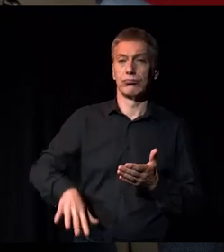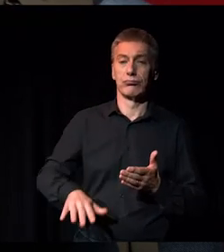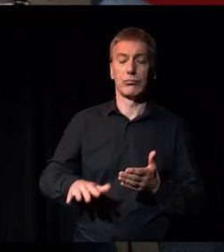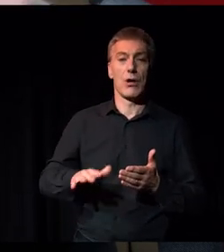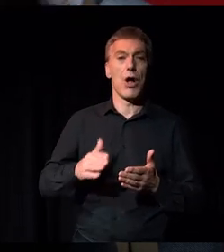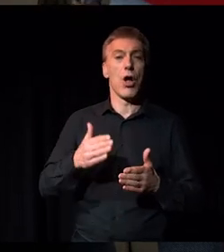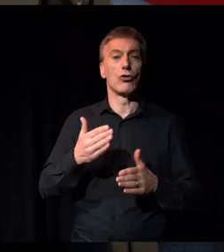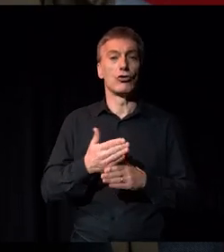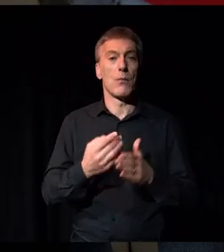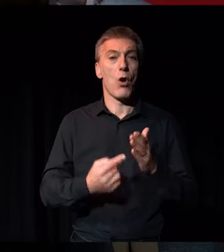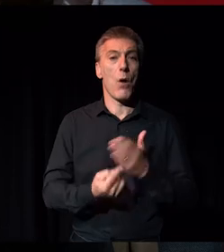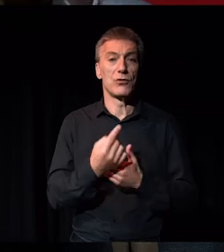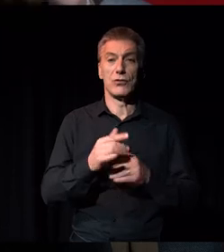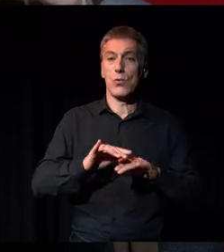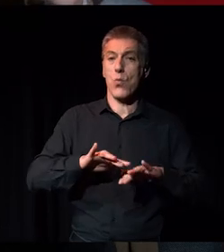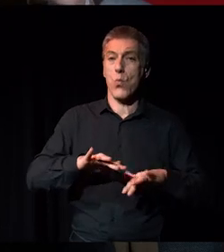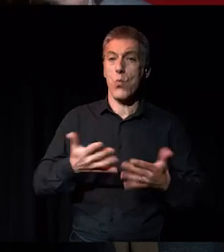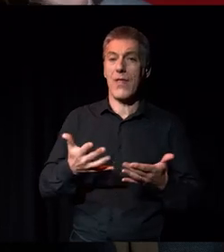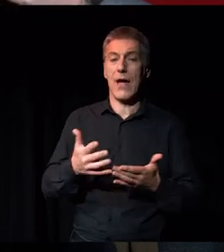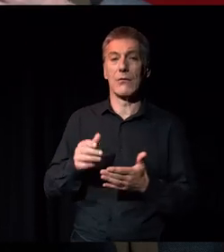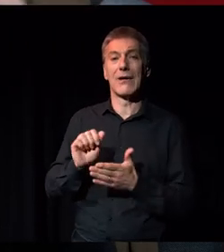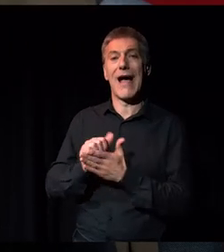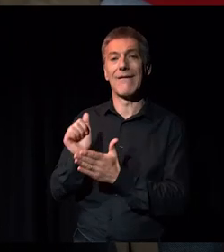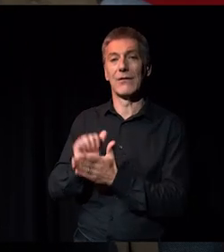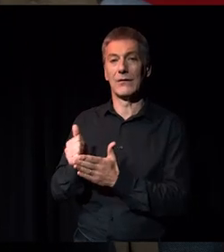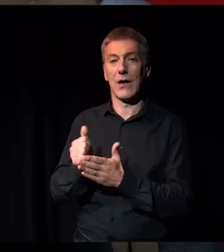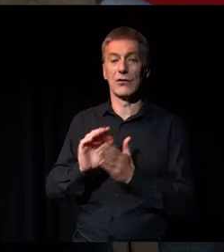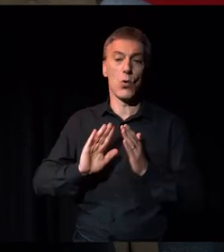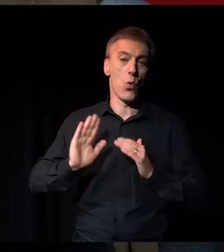Everything needs to go outside of the institution.